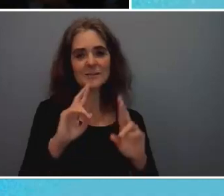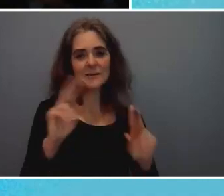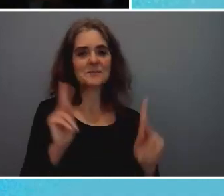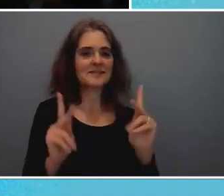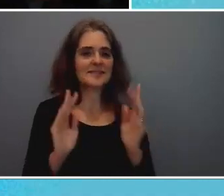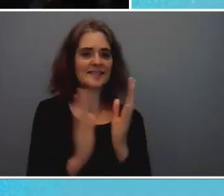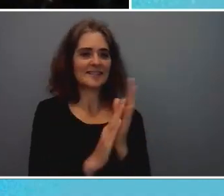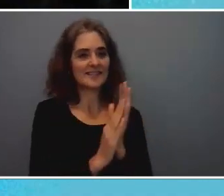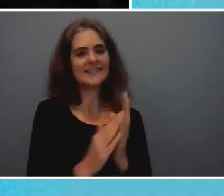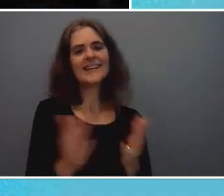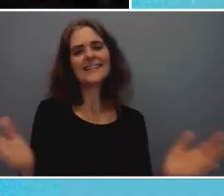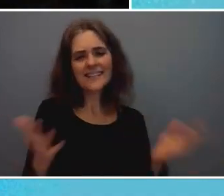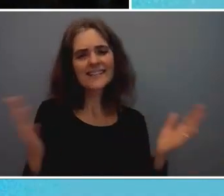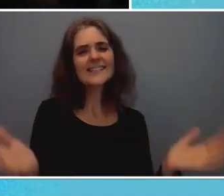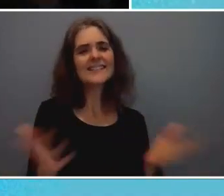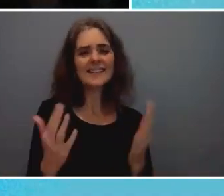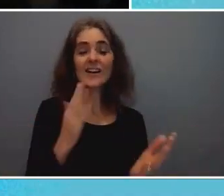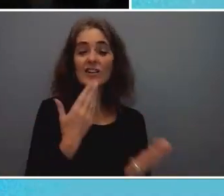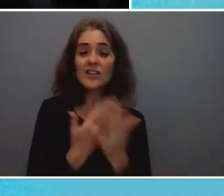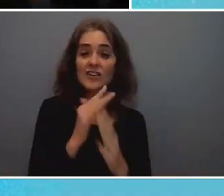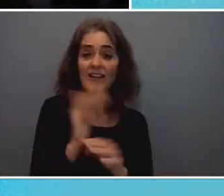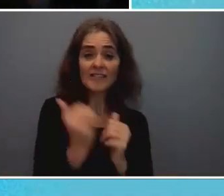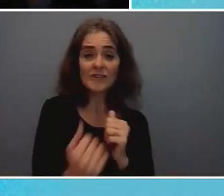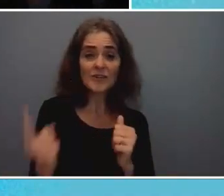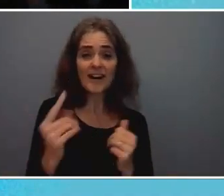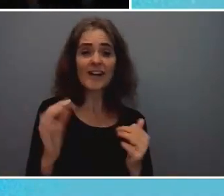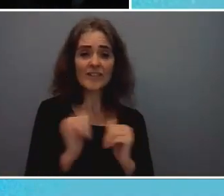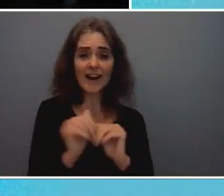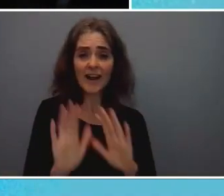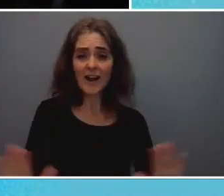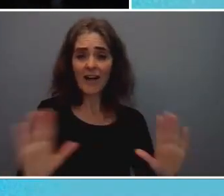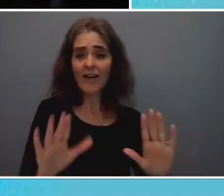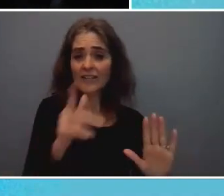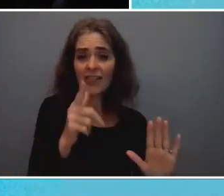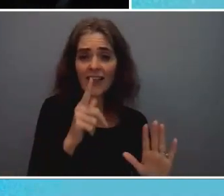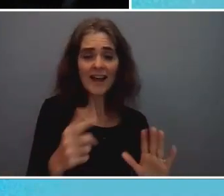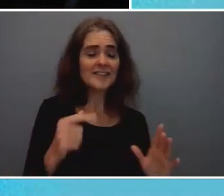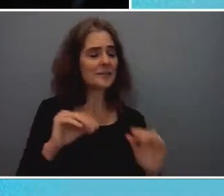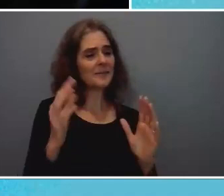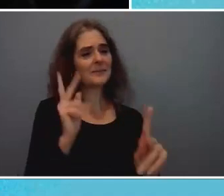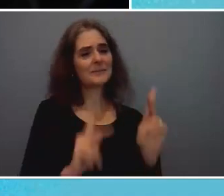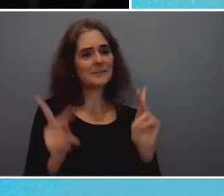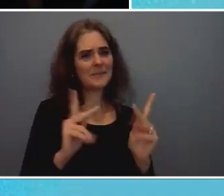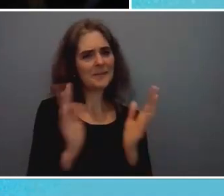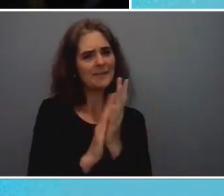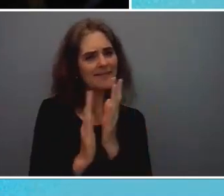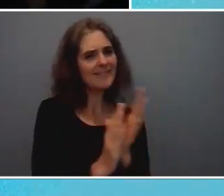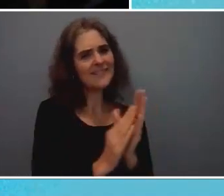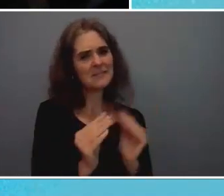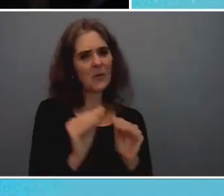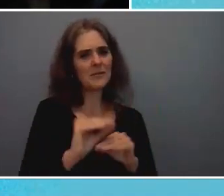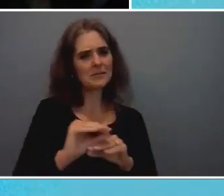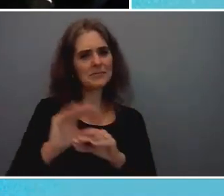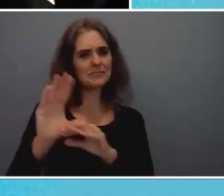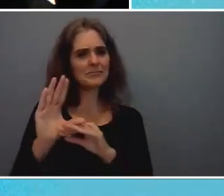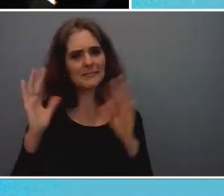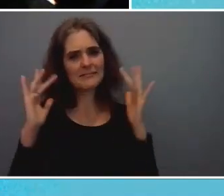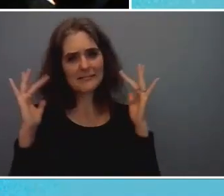much. everybody how's the lunch did you enjoy the morning